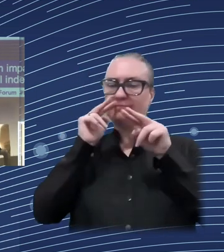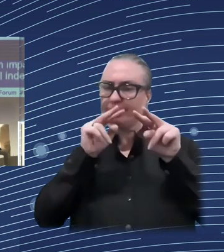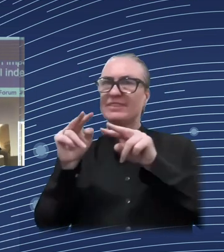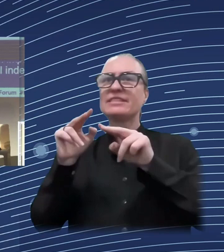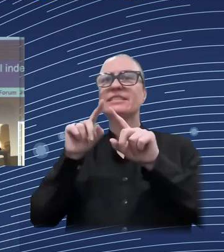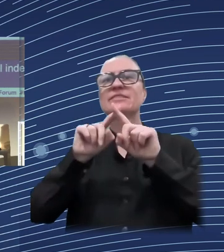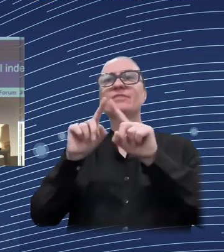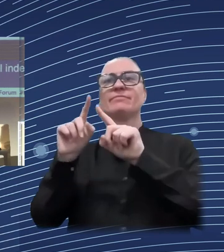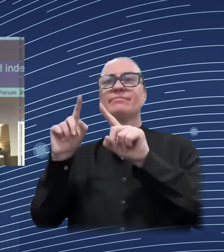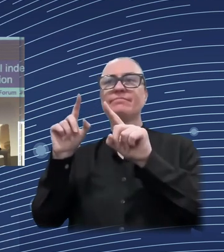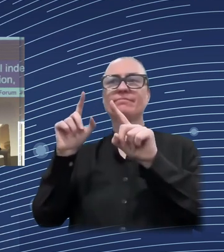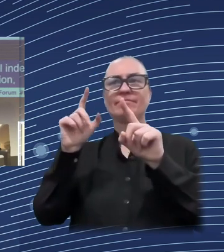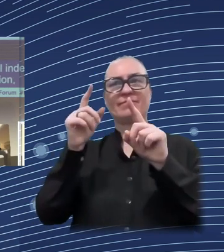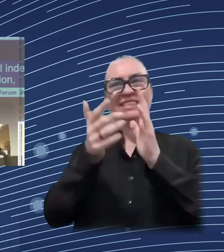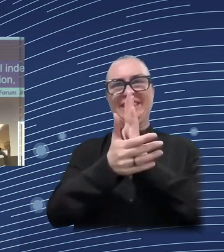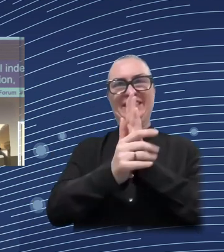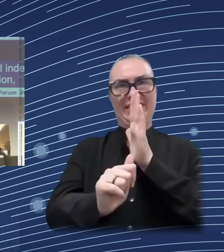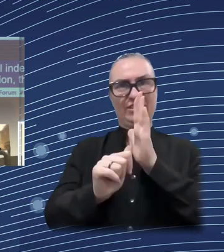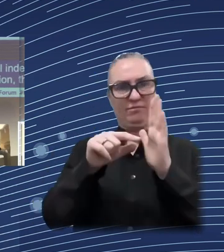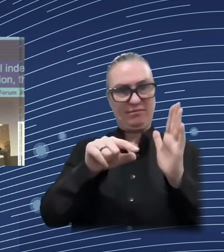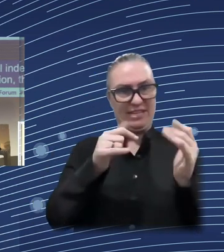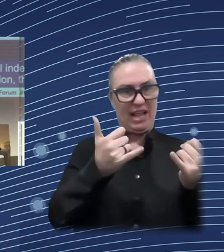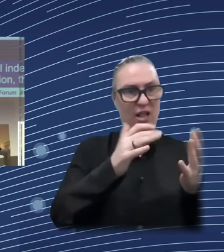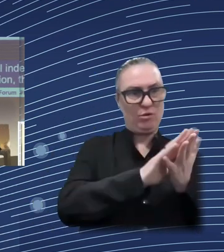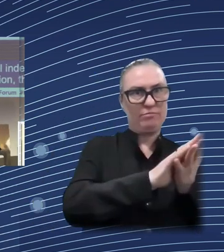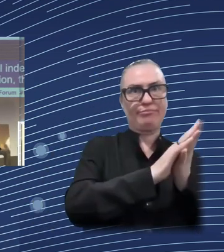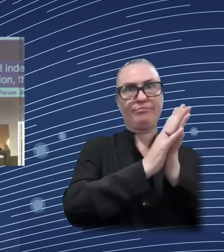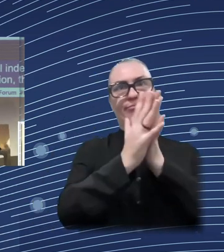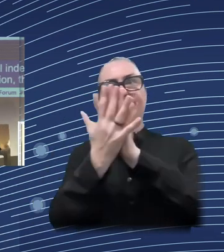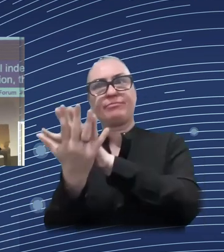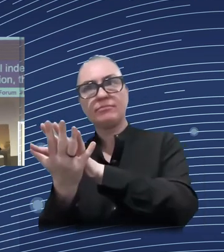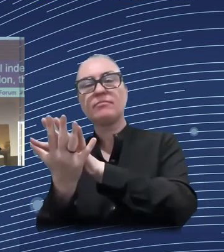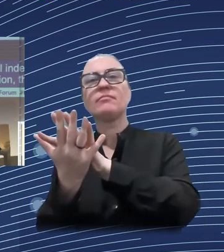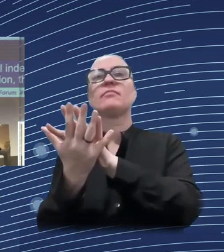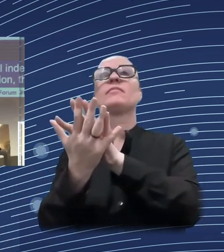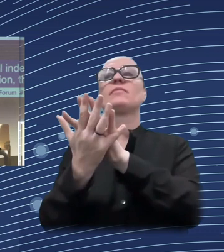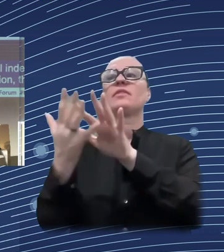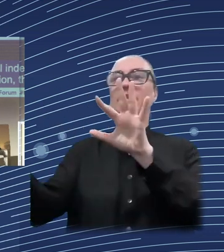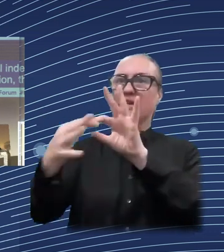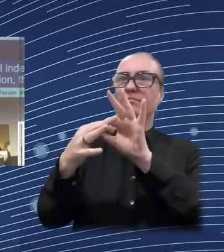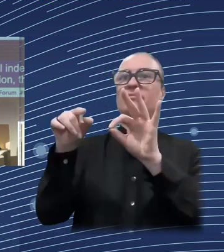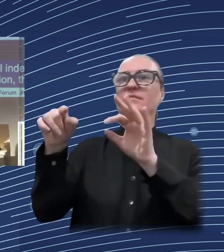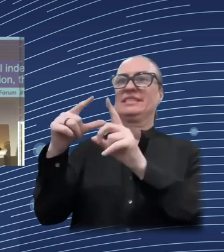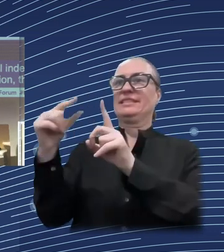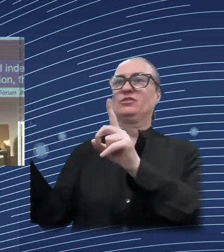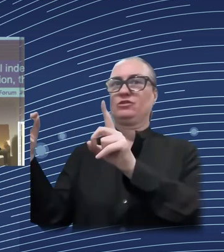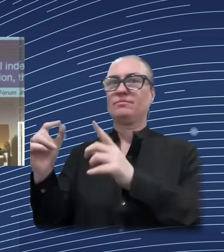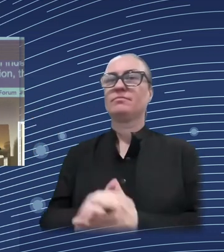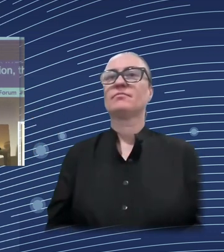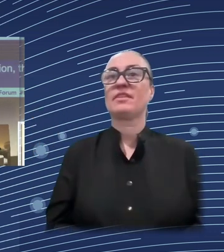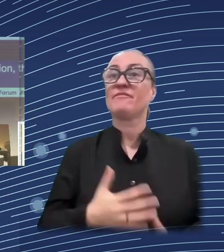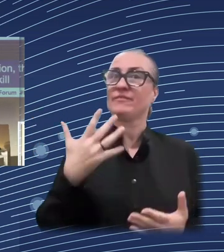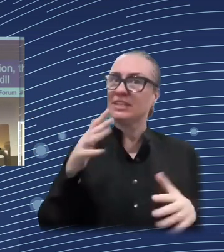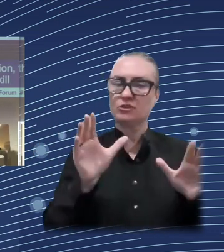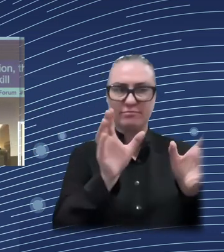showing an increase of the high skill. The discontinuous curve, which is for the low skill, experiencing